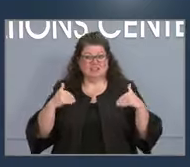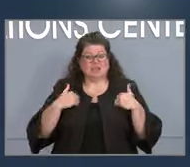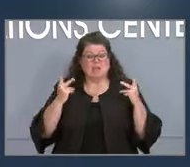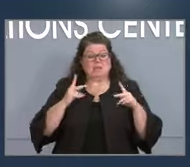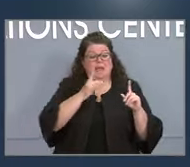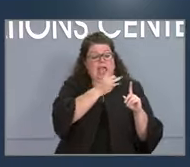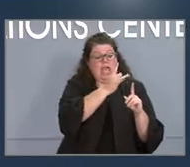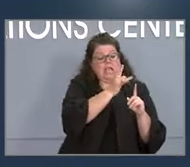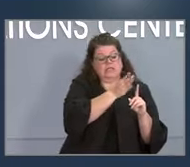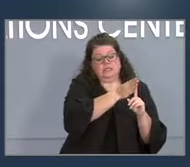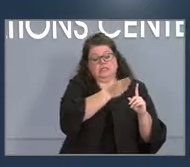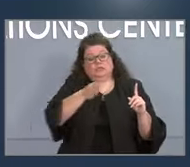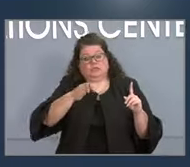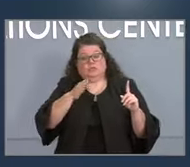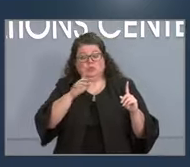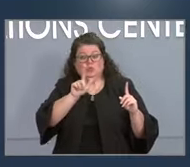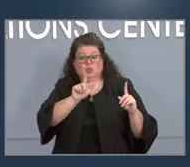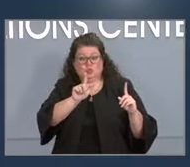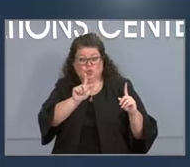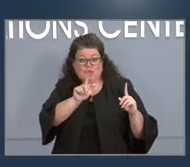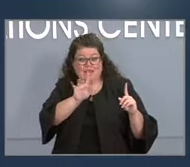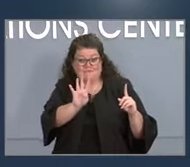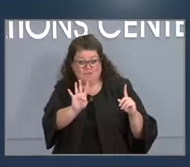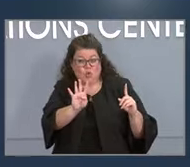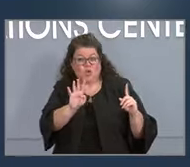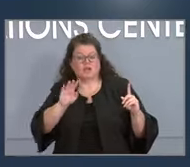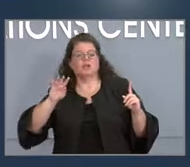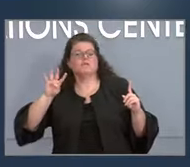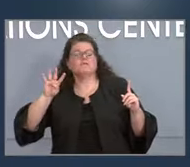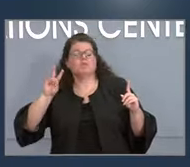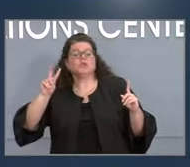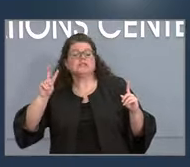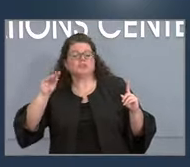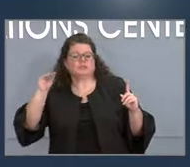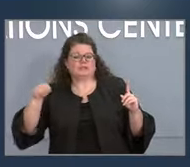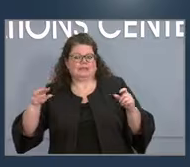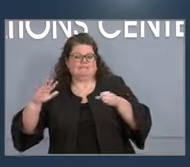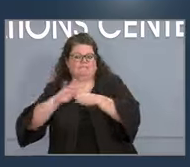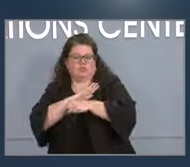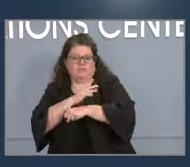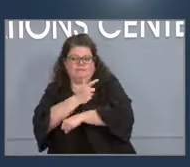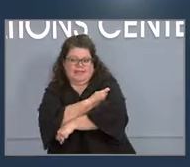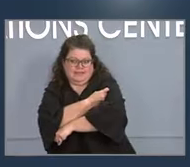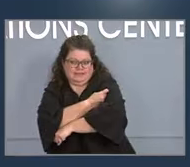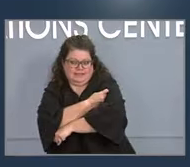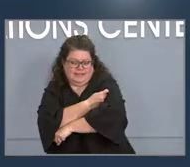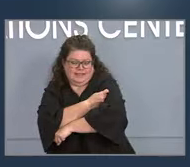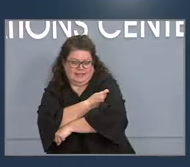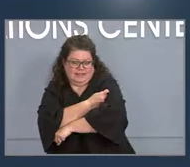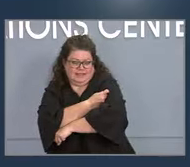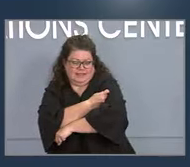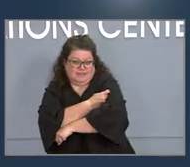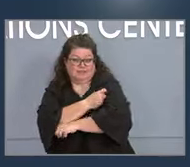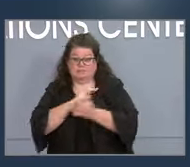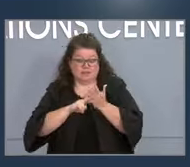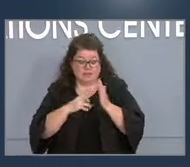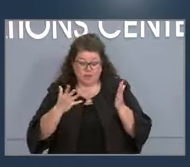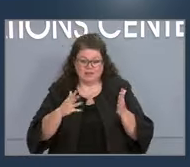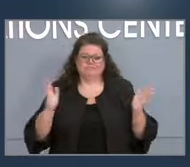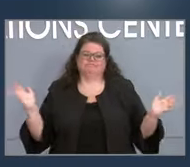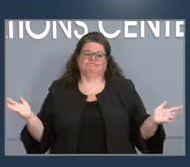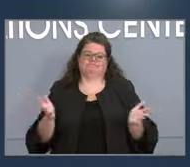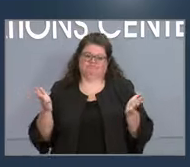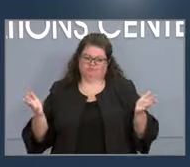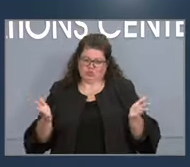people ages 18 to 21, 18 to 24, excuse me, are fully vaccinated. I encourage our teens to